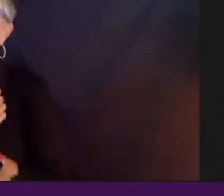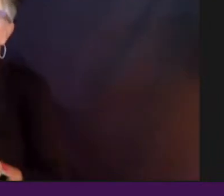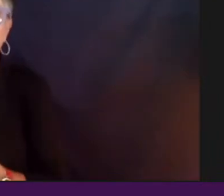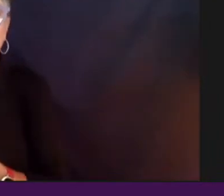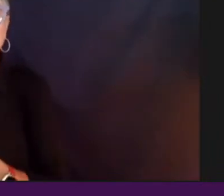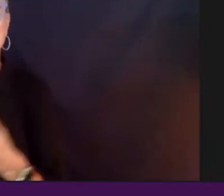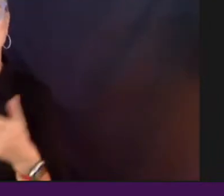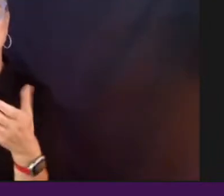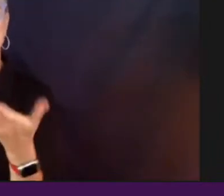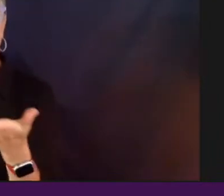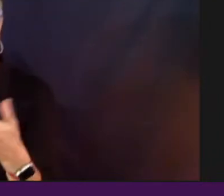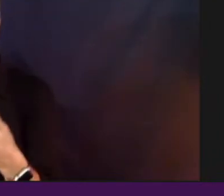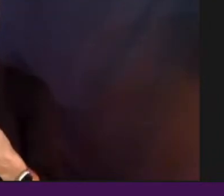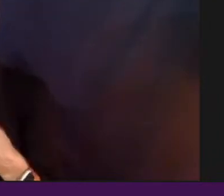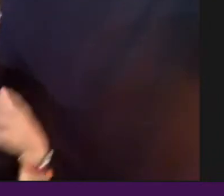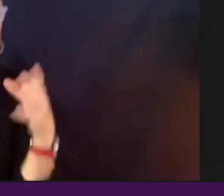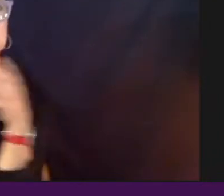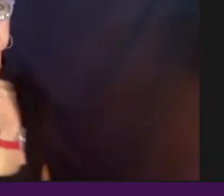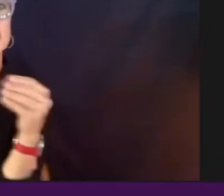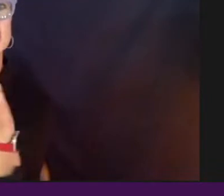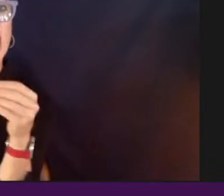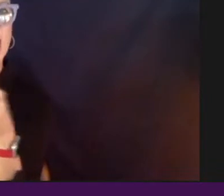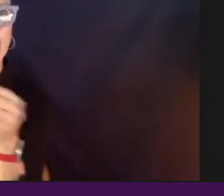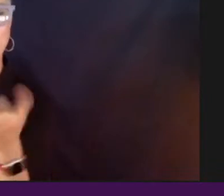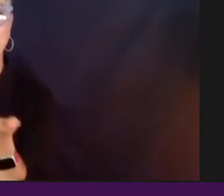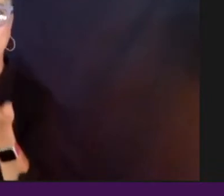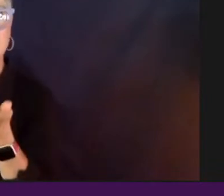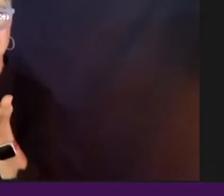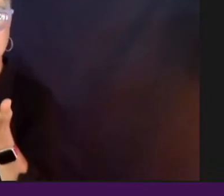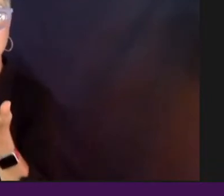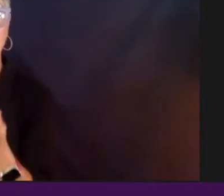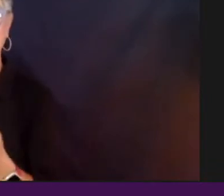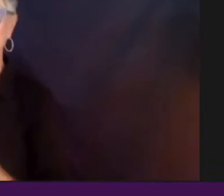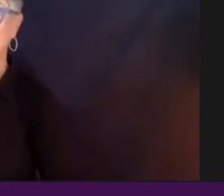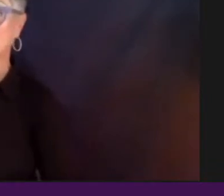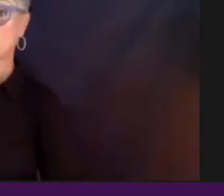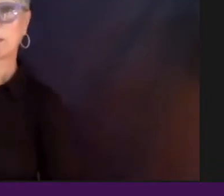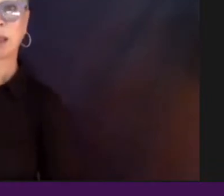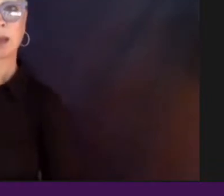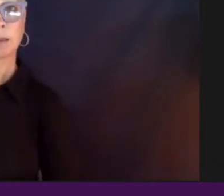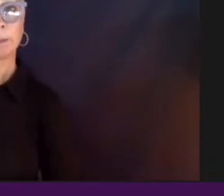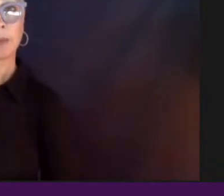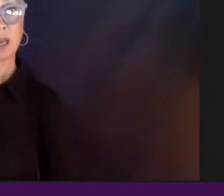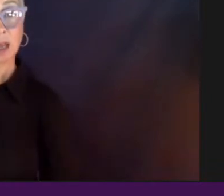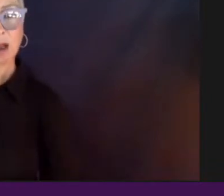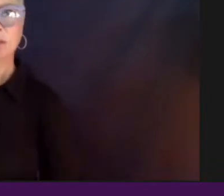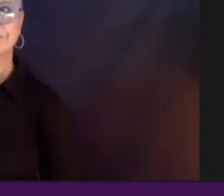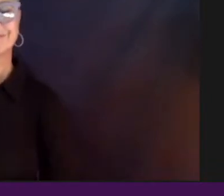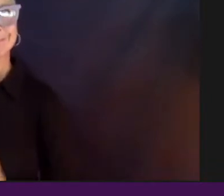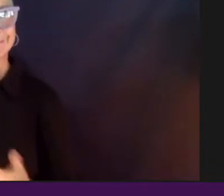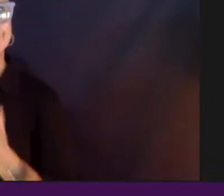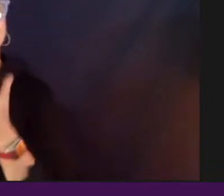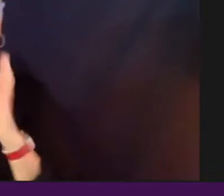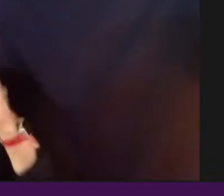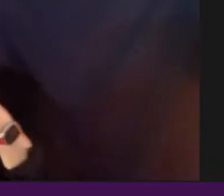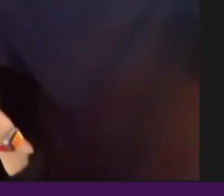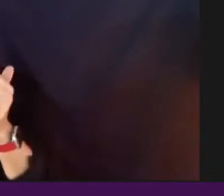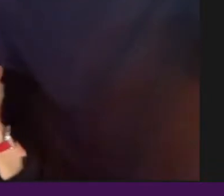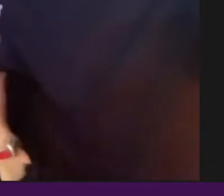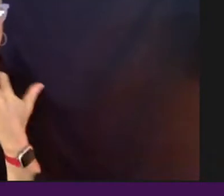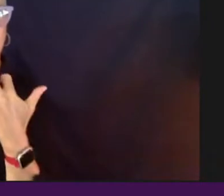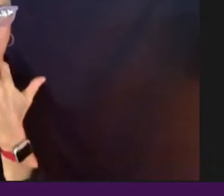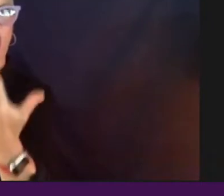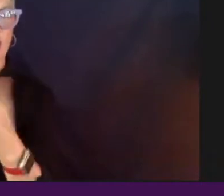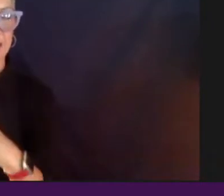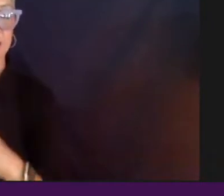share or discuss. I know that public media, they, there have been some challenges with the audience. A lot